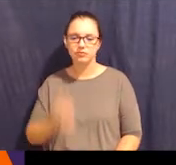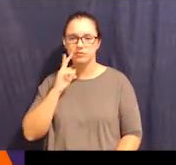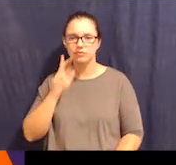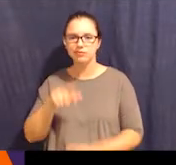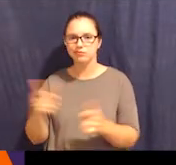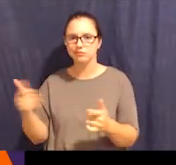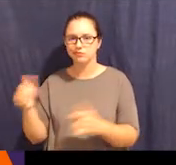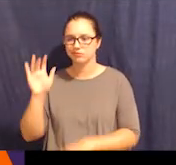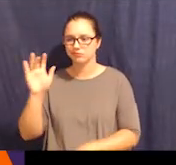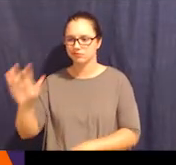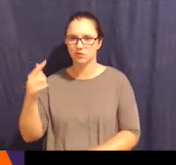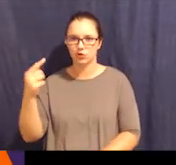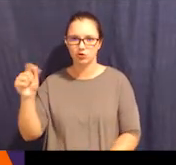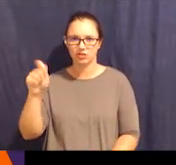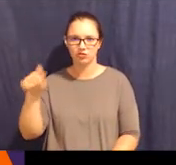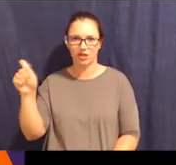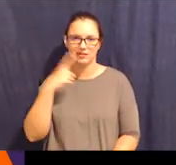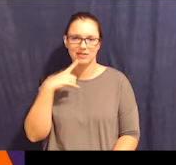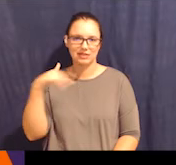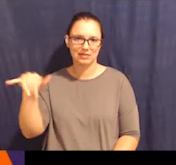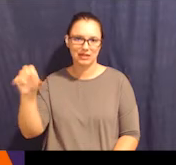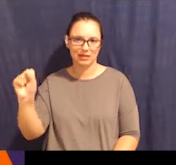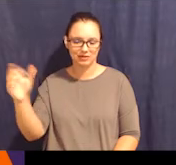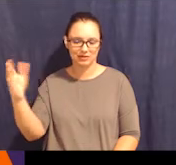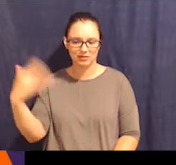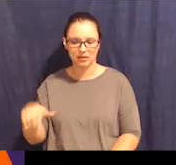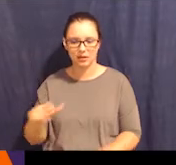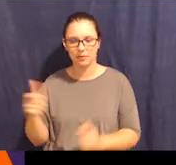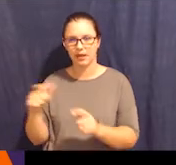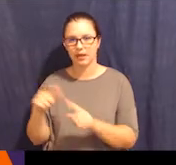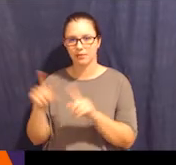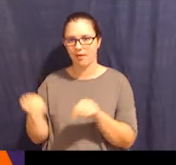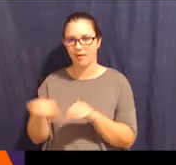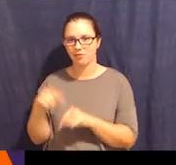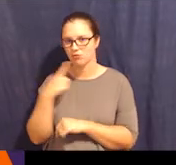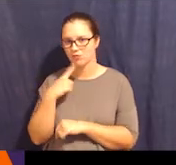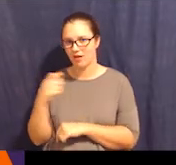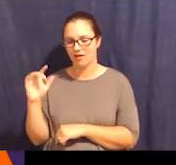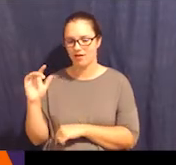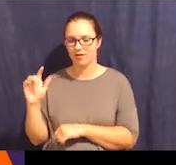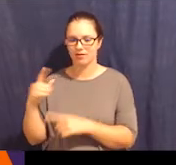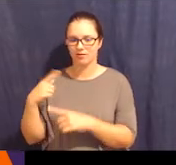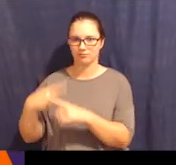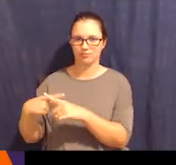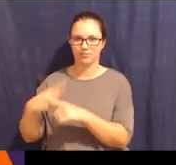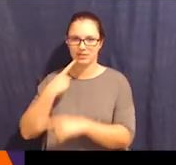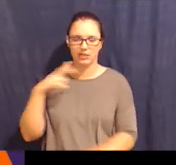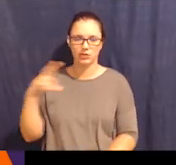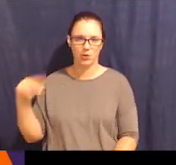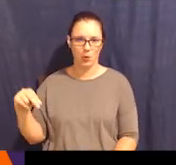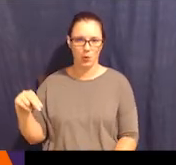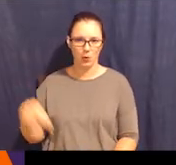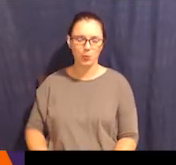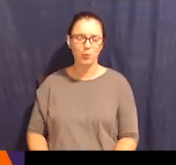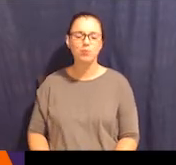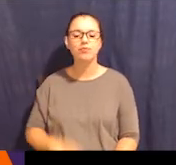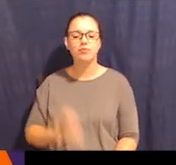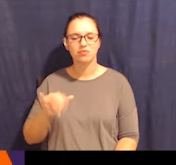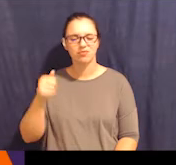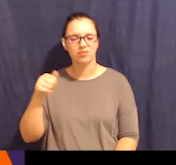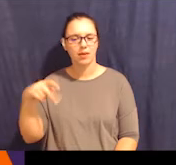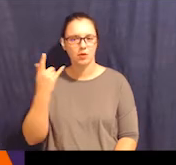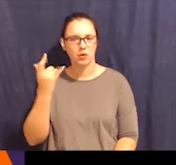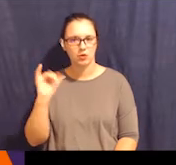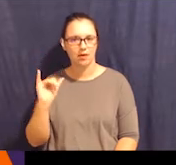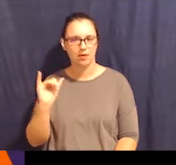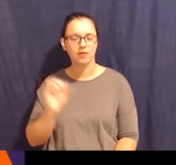button that's red has an X and says, no. So this is what the app looks like. And it's another app where the person is able to